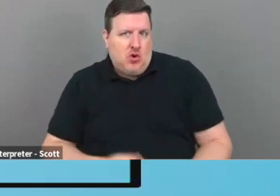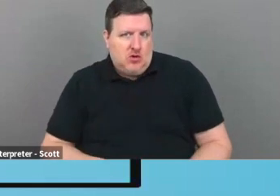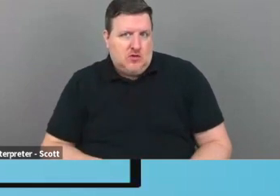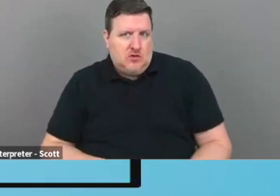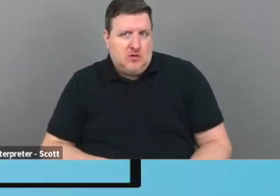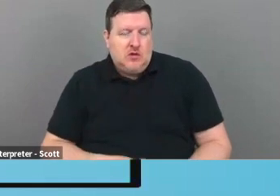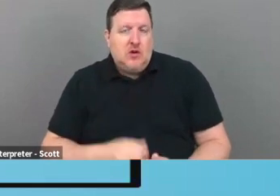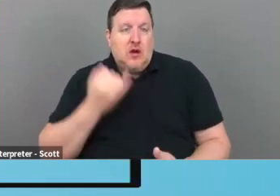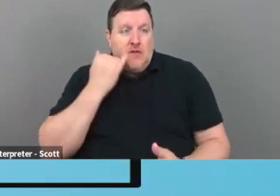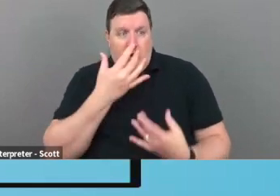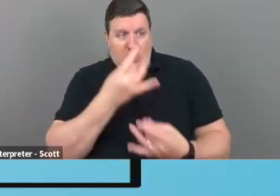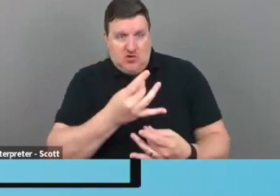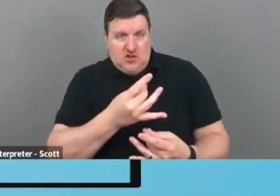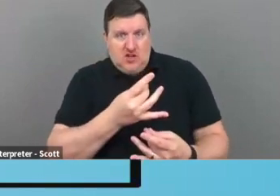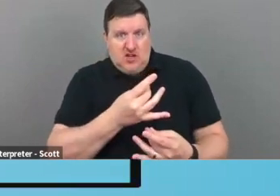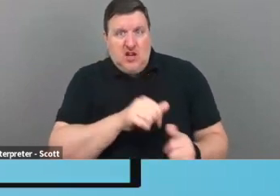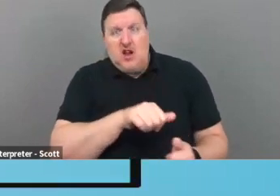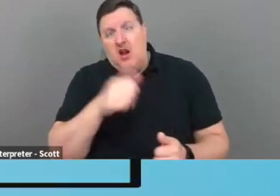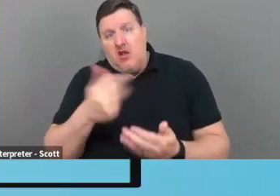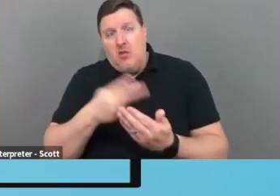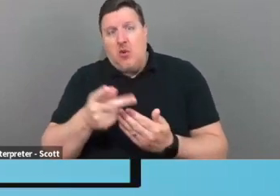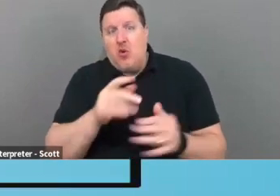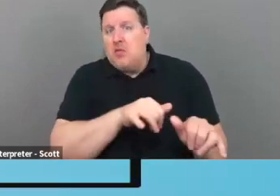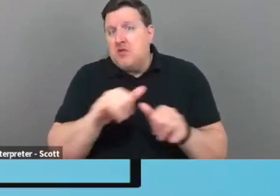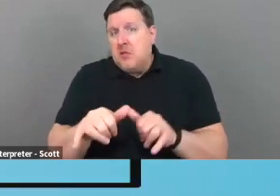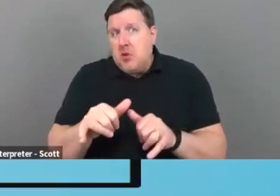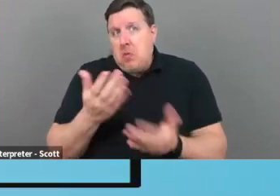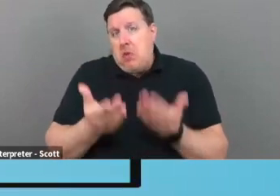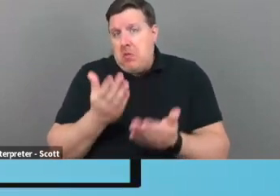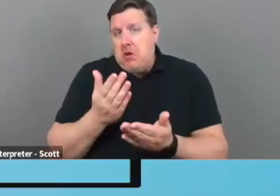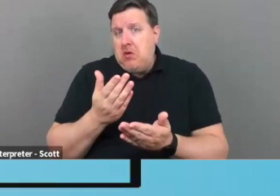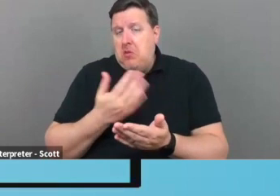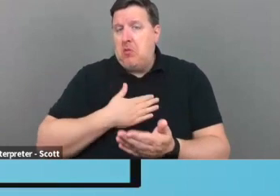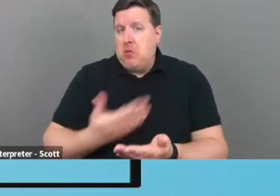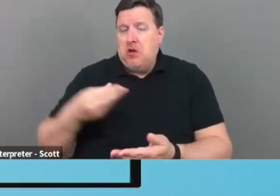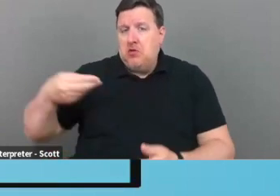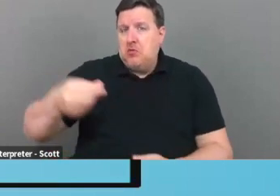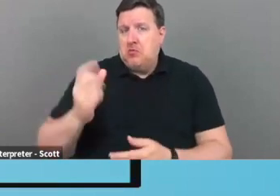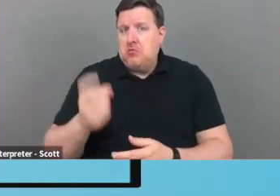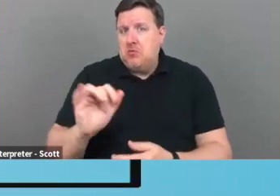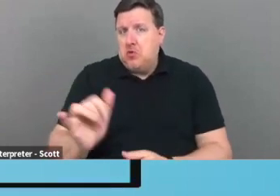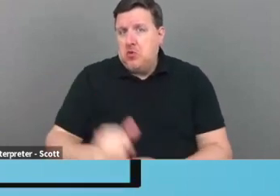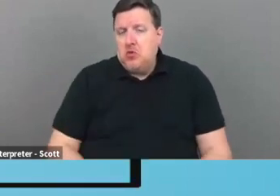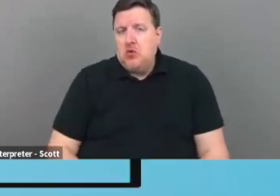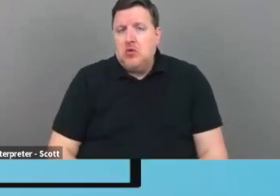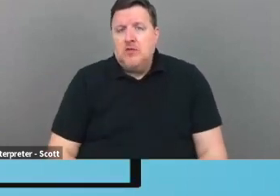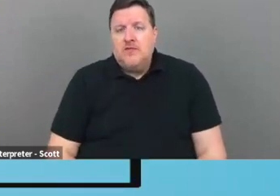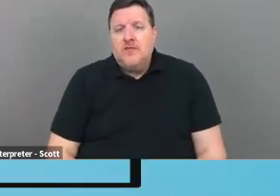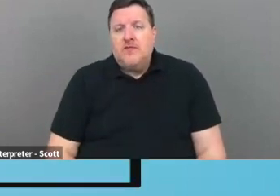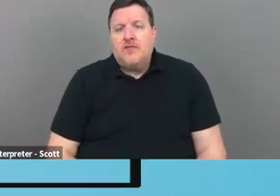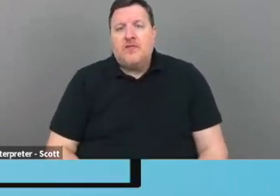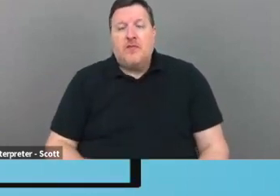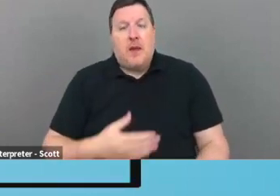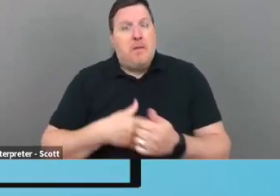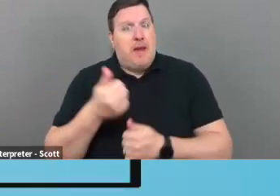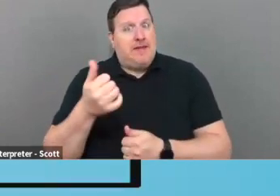interested in another program like yours, they may be interested in you as well. Right. Best yet. This goes back